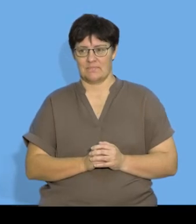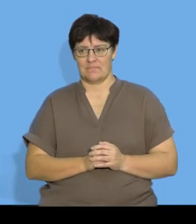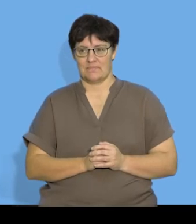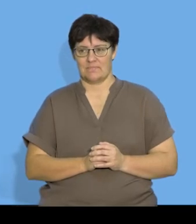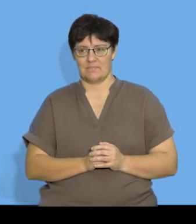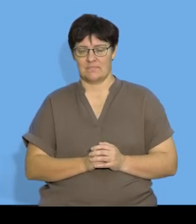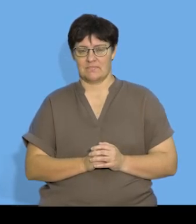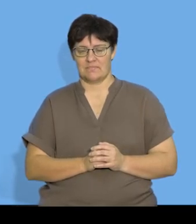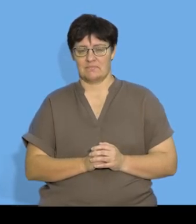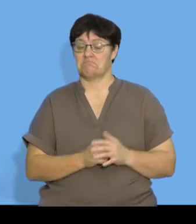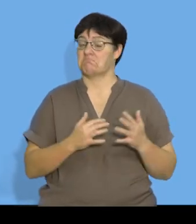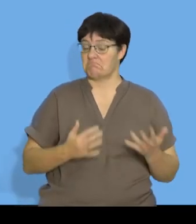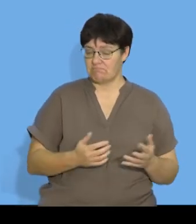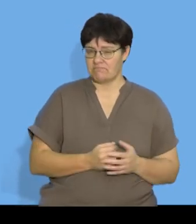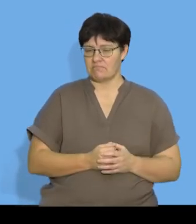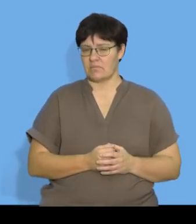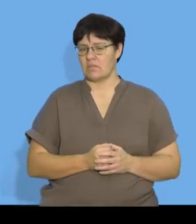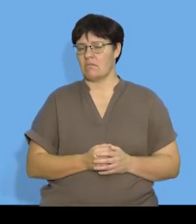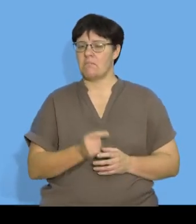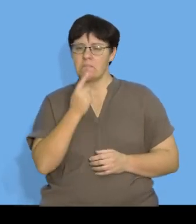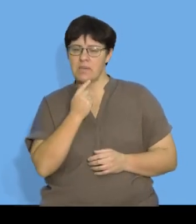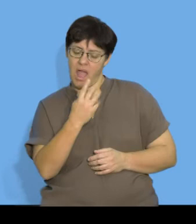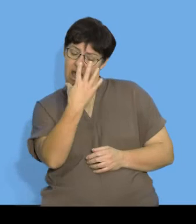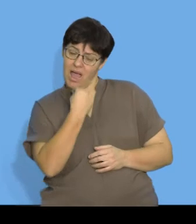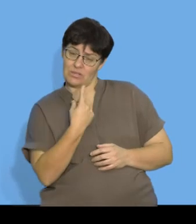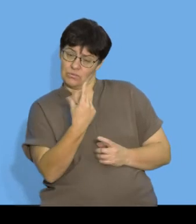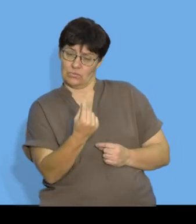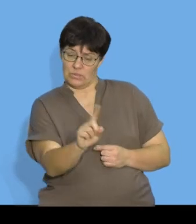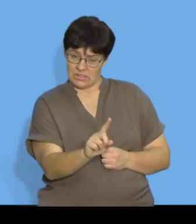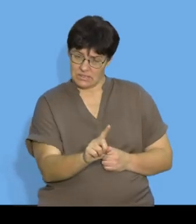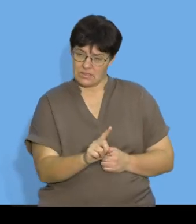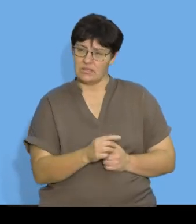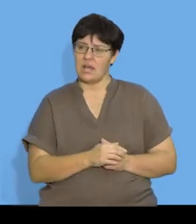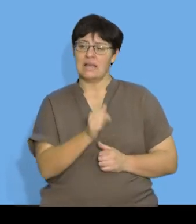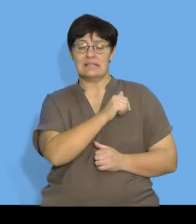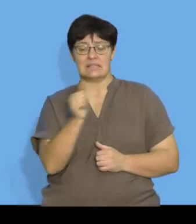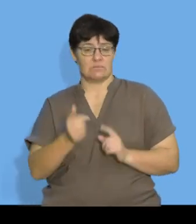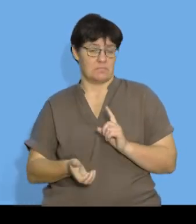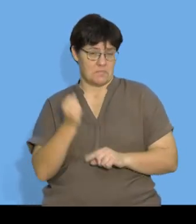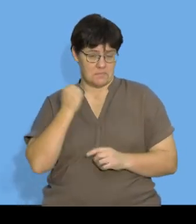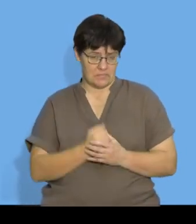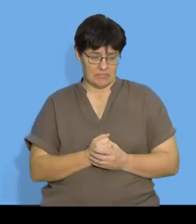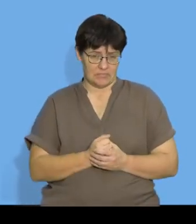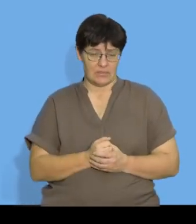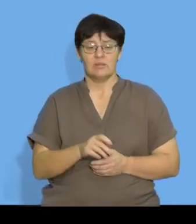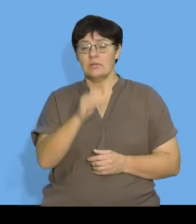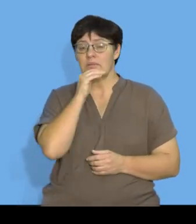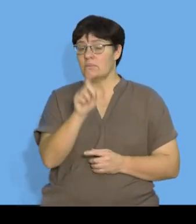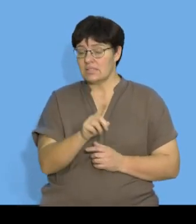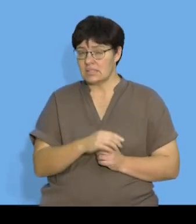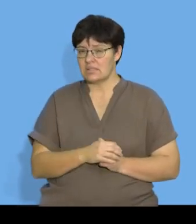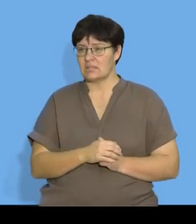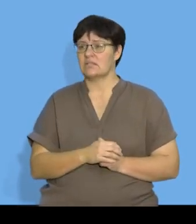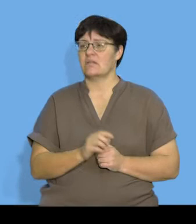so we have been asked to determine the sequence and when I'm asked for the sequence that means I'm asked for the